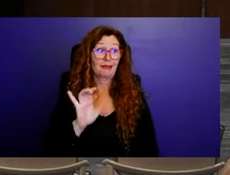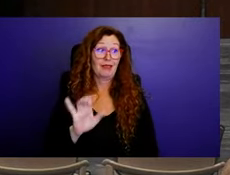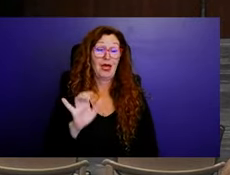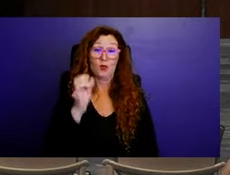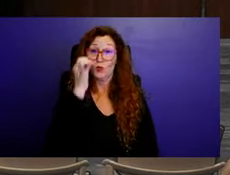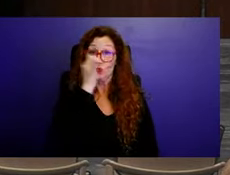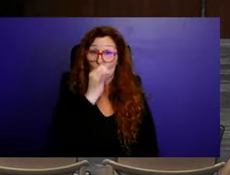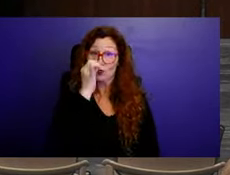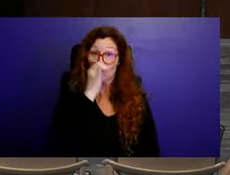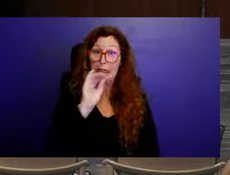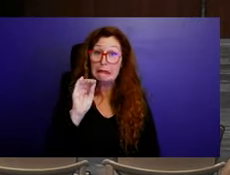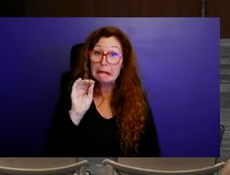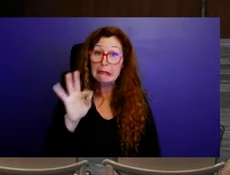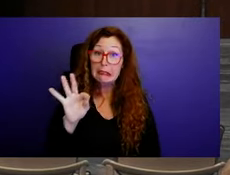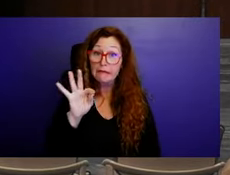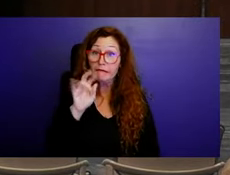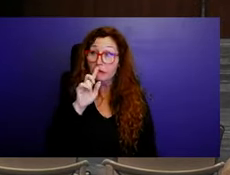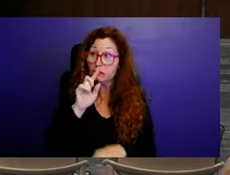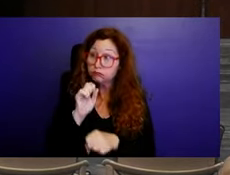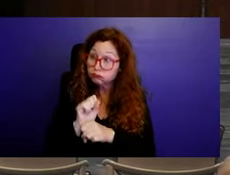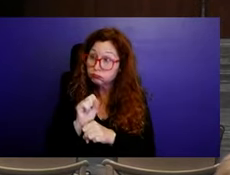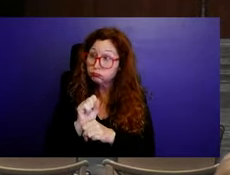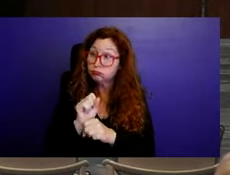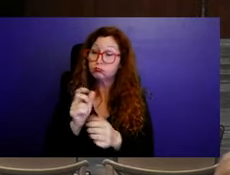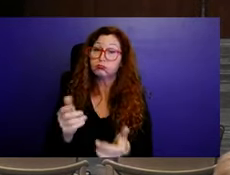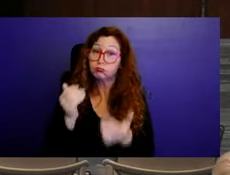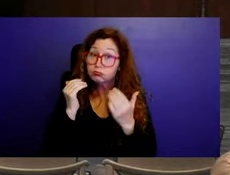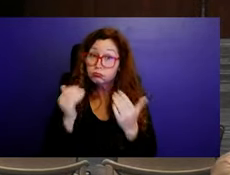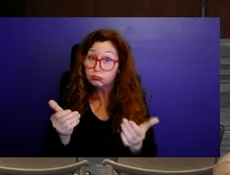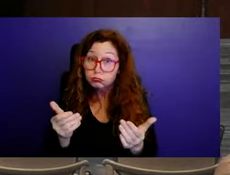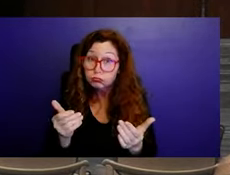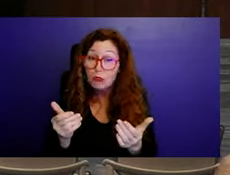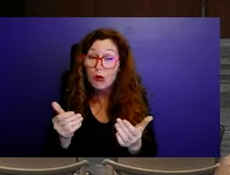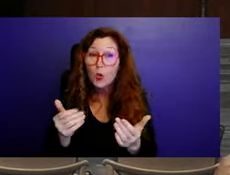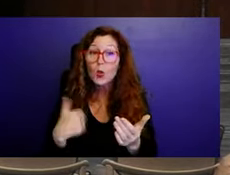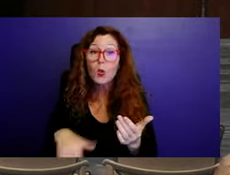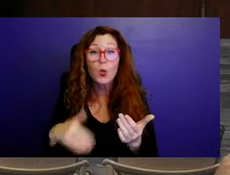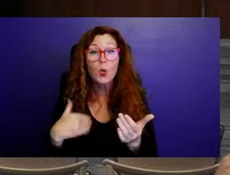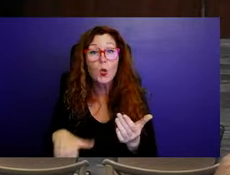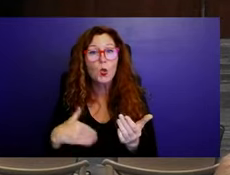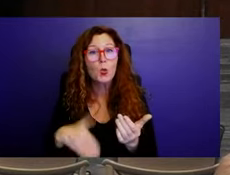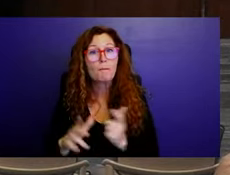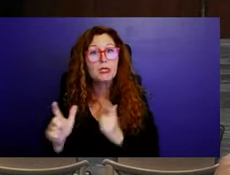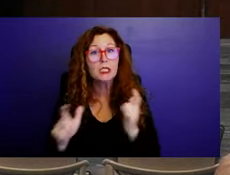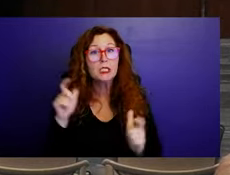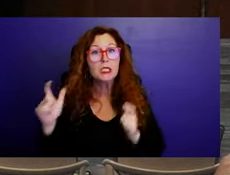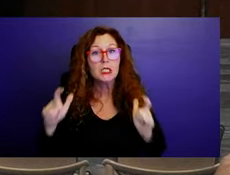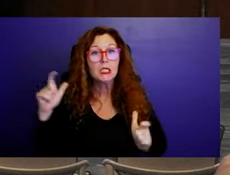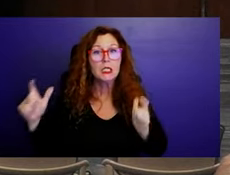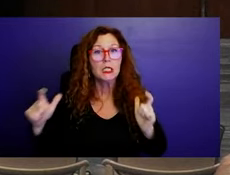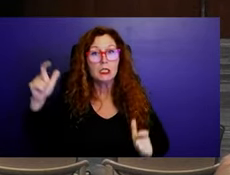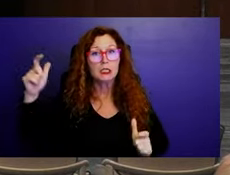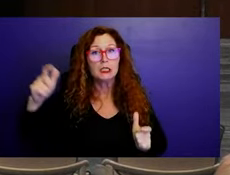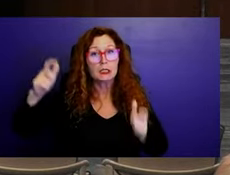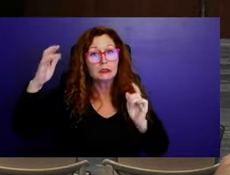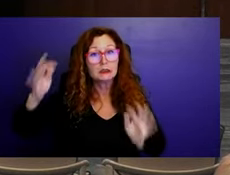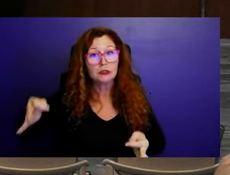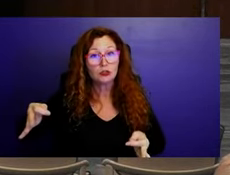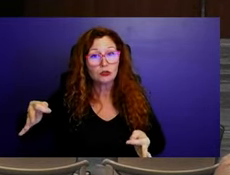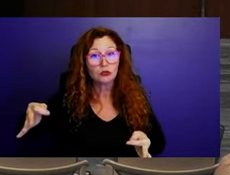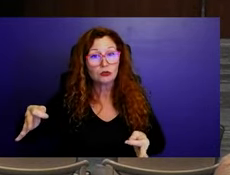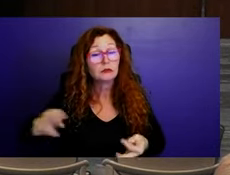and we need to go into this, uh, with, uh, eyes open as much as possible. So from